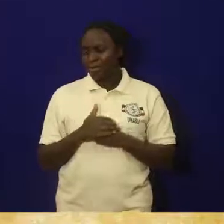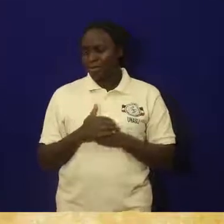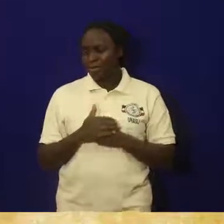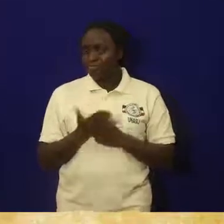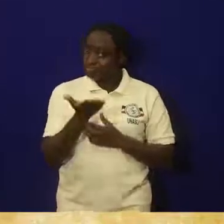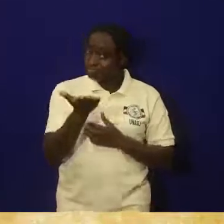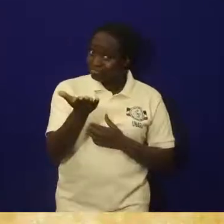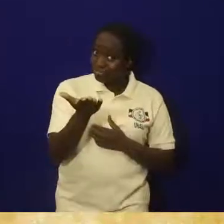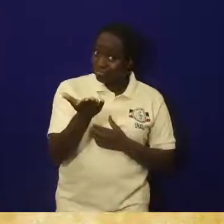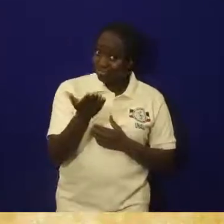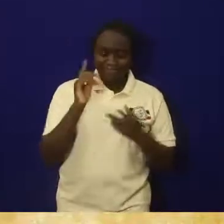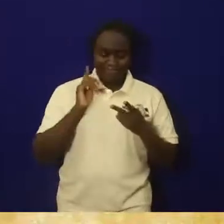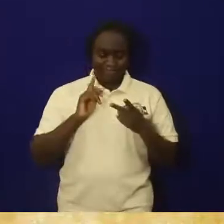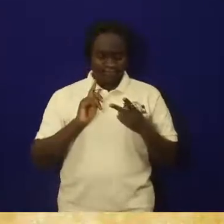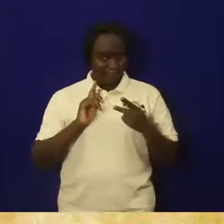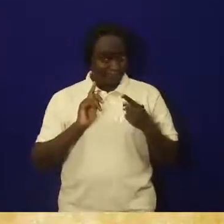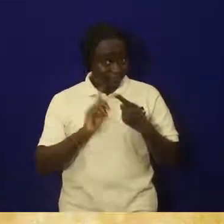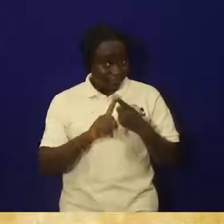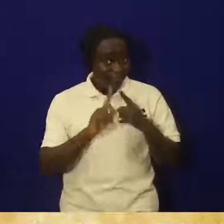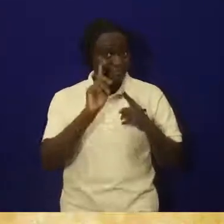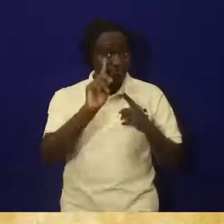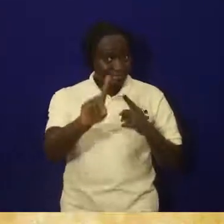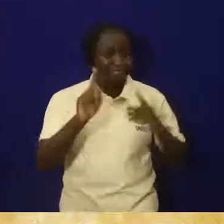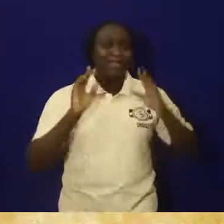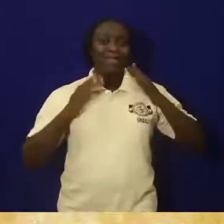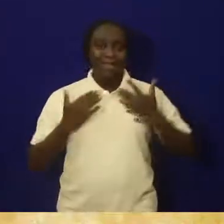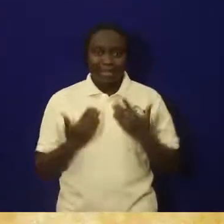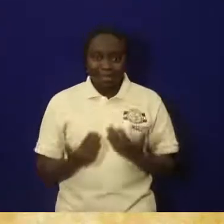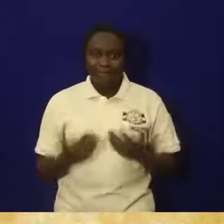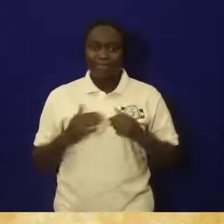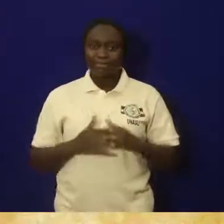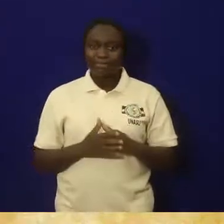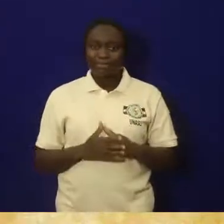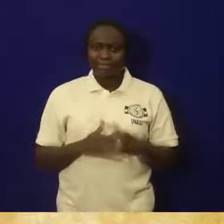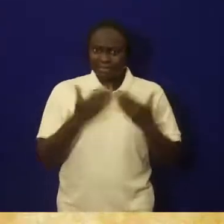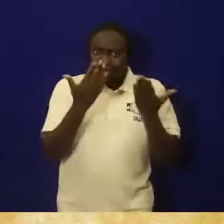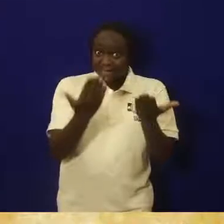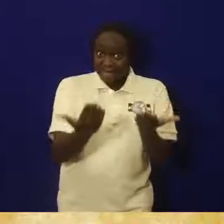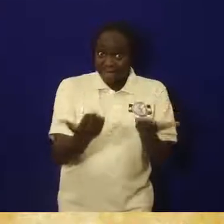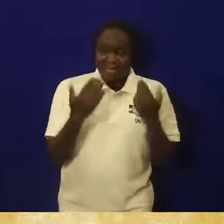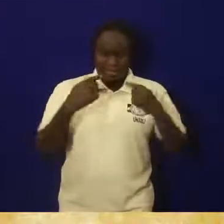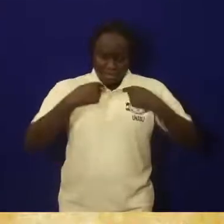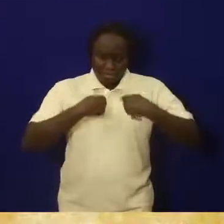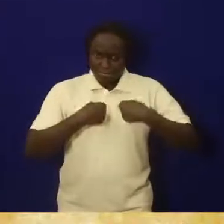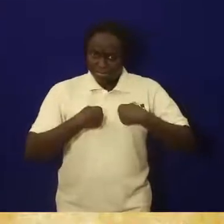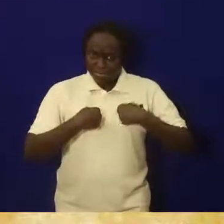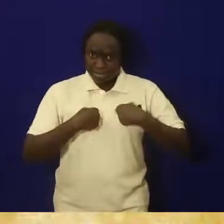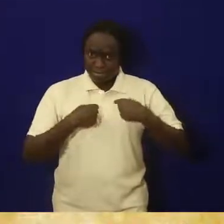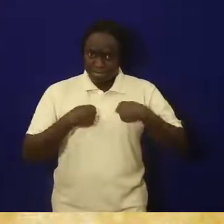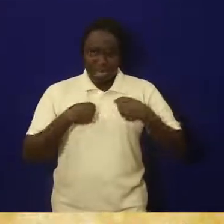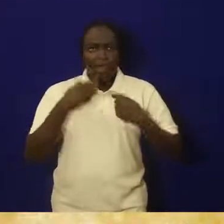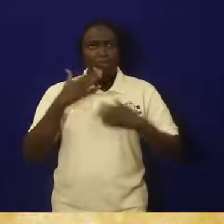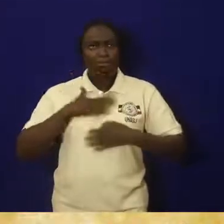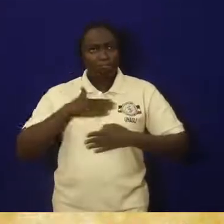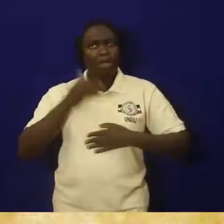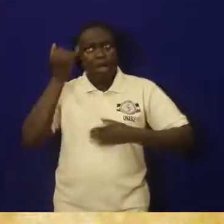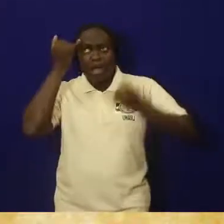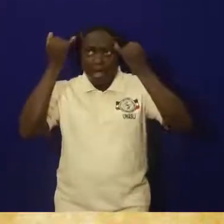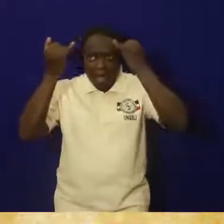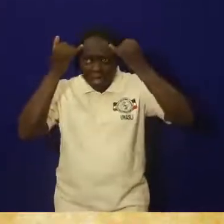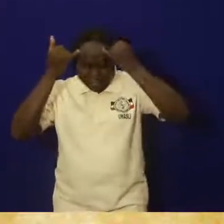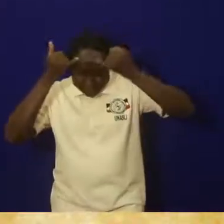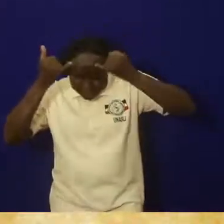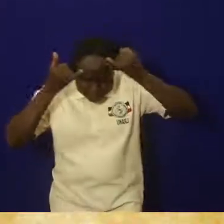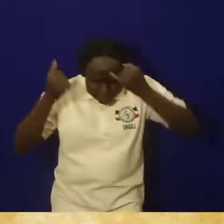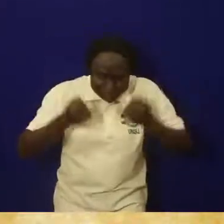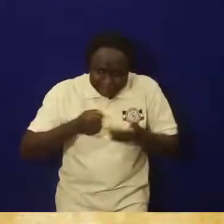Good? One? Yes. We are saying that if I write my ideas for my way